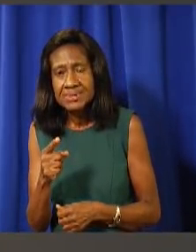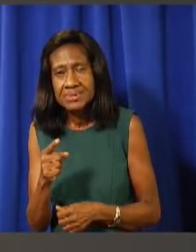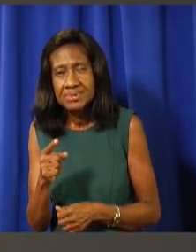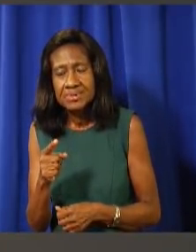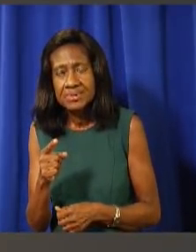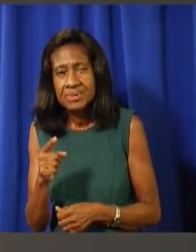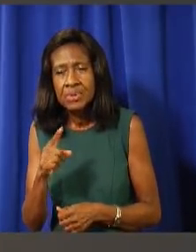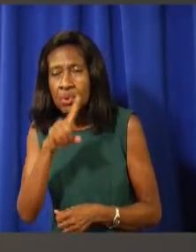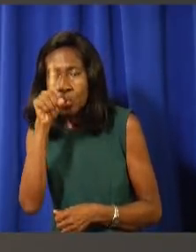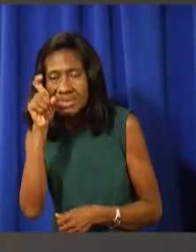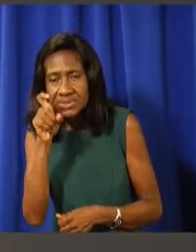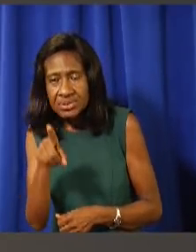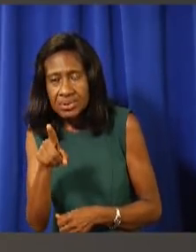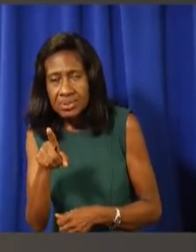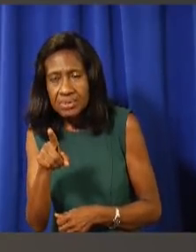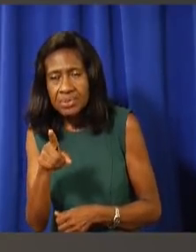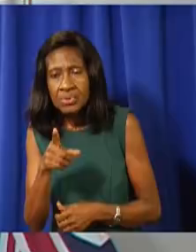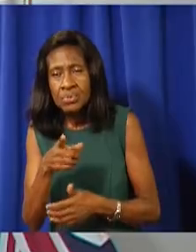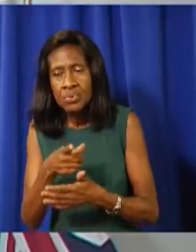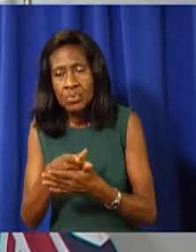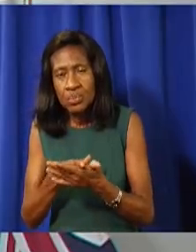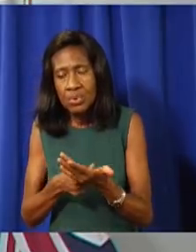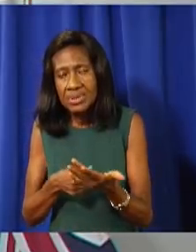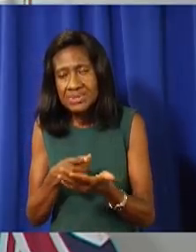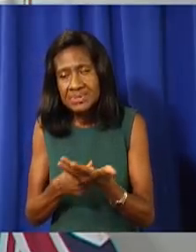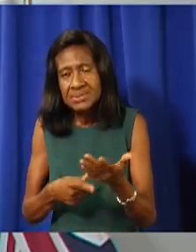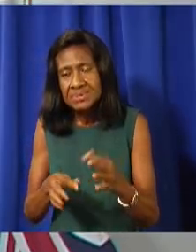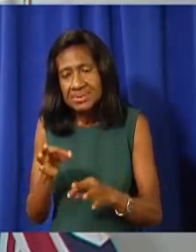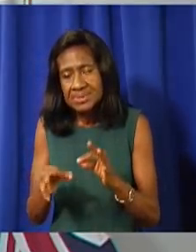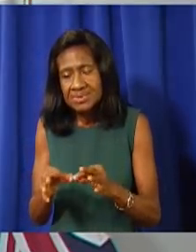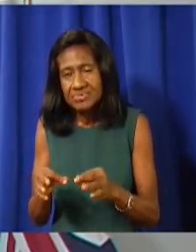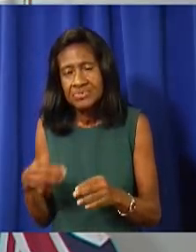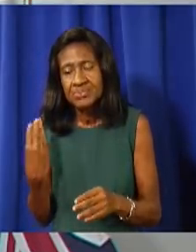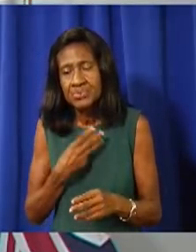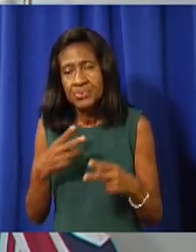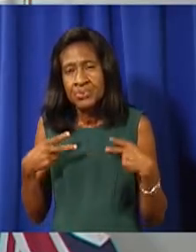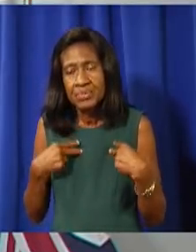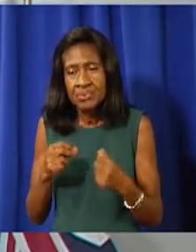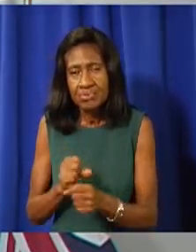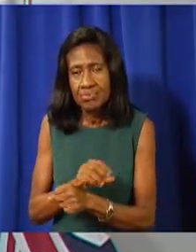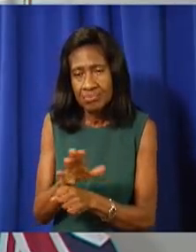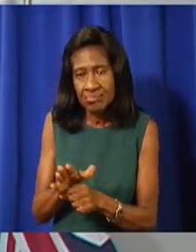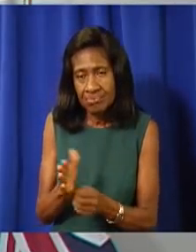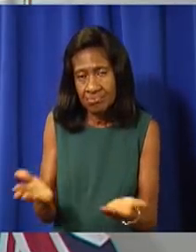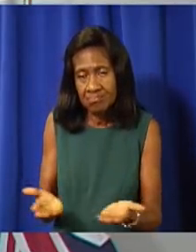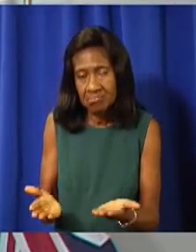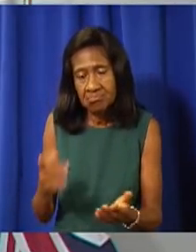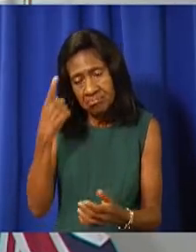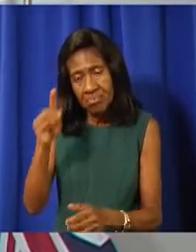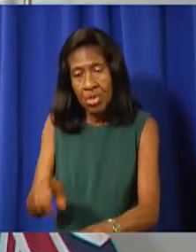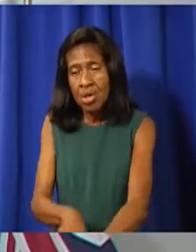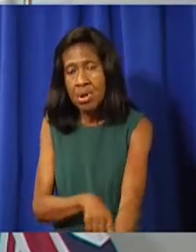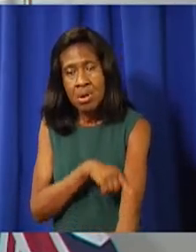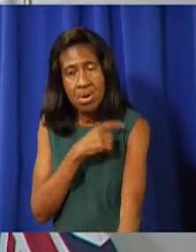What is the plan for the long run that came announced as far as COVID-19 is concerned? Mr. Premier.